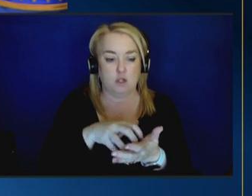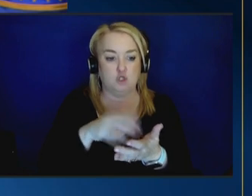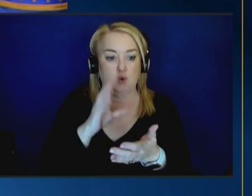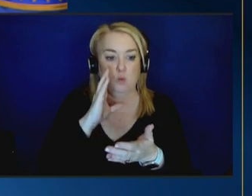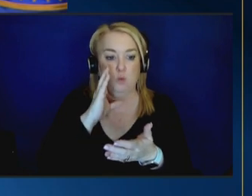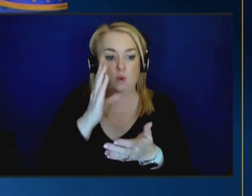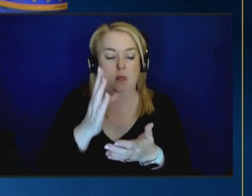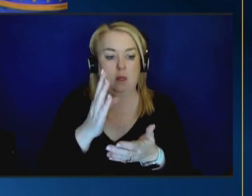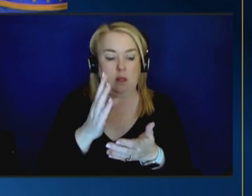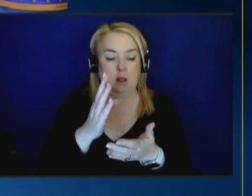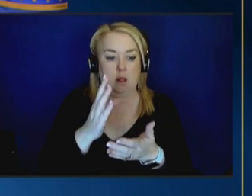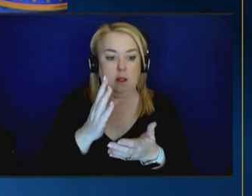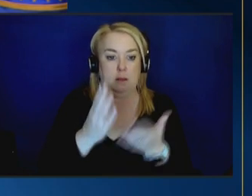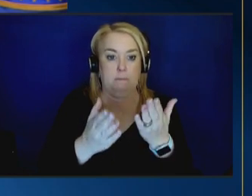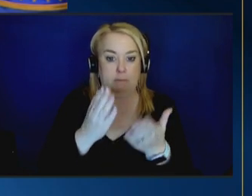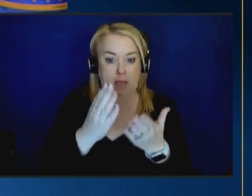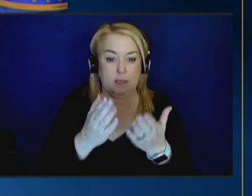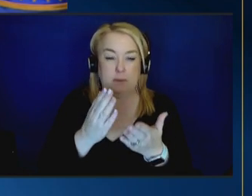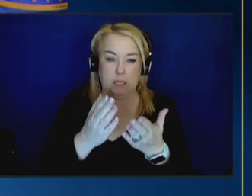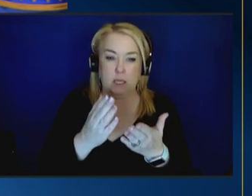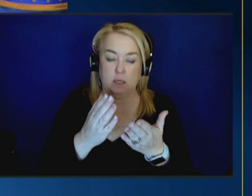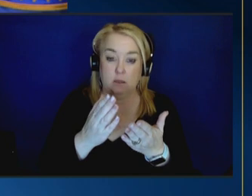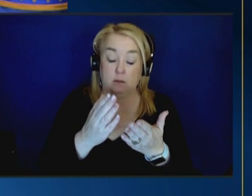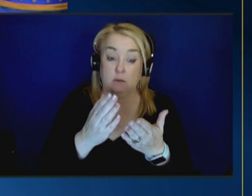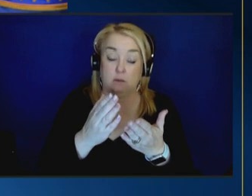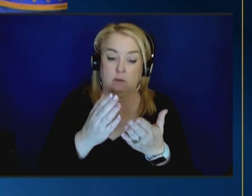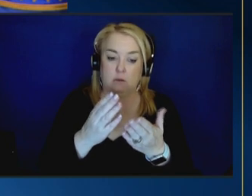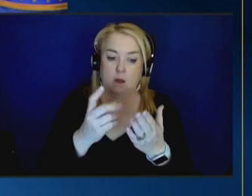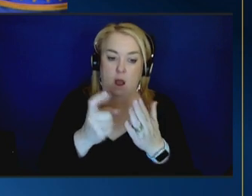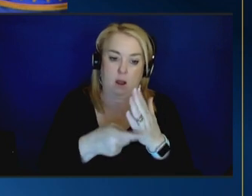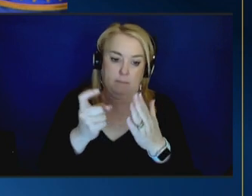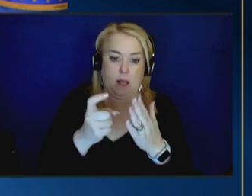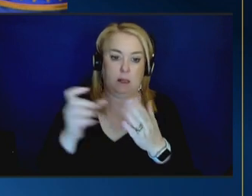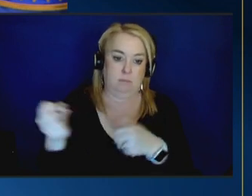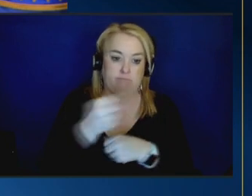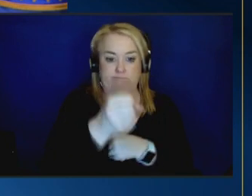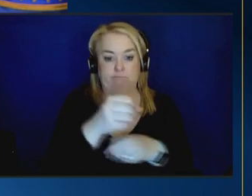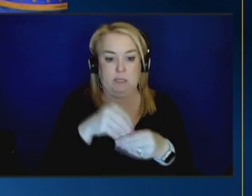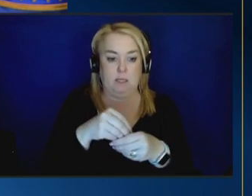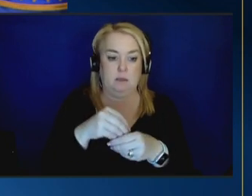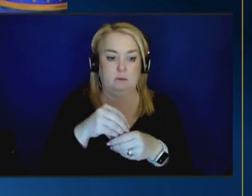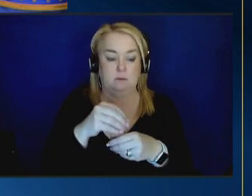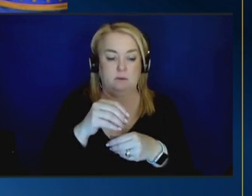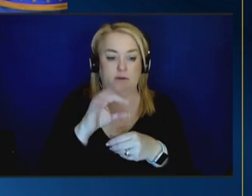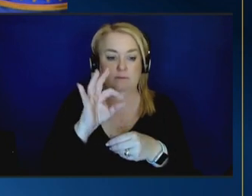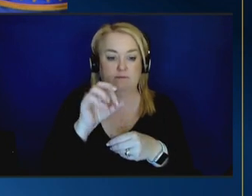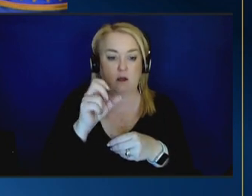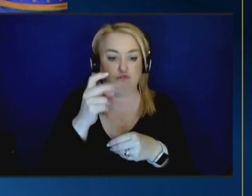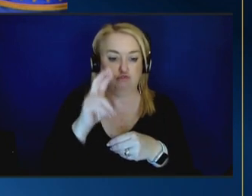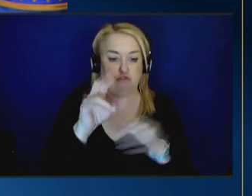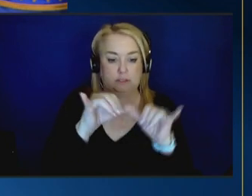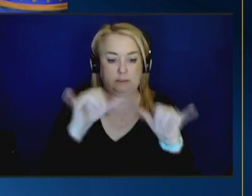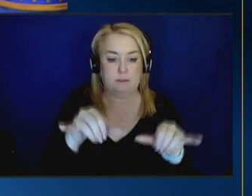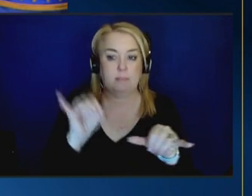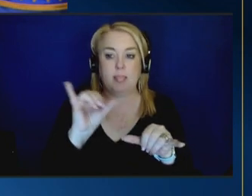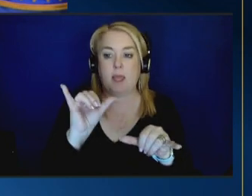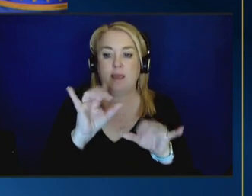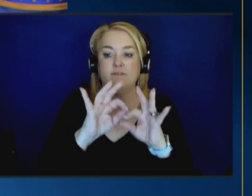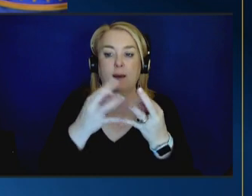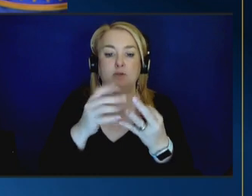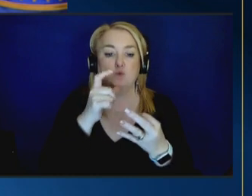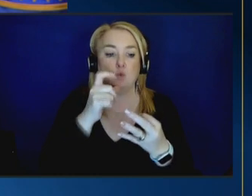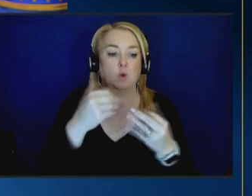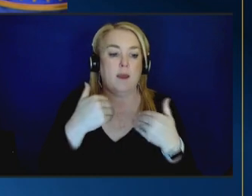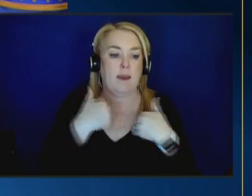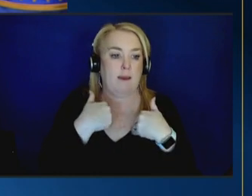involved in the child welfare system i give the example for example of families who are experiencing homelessness who are usually also